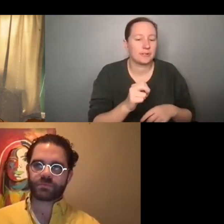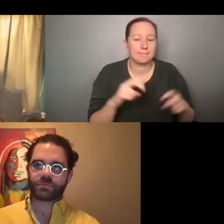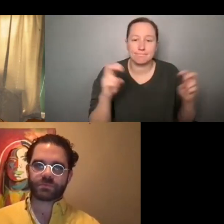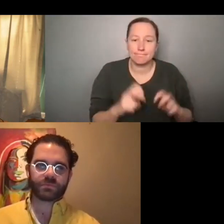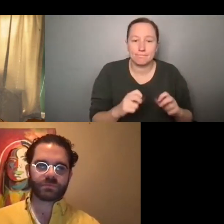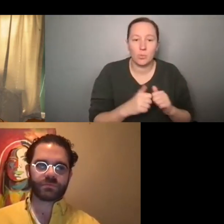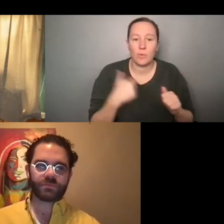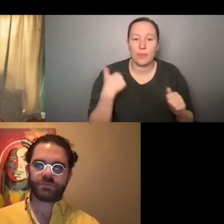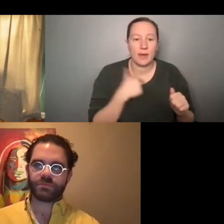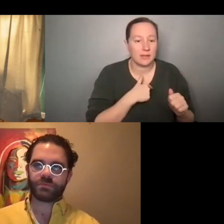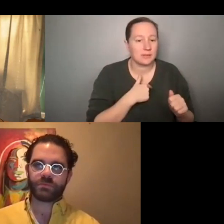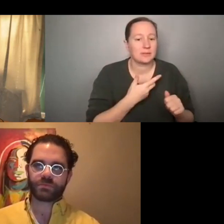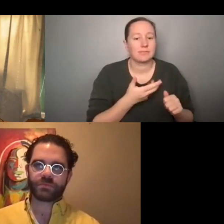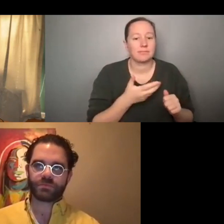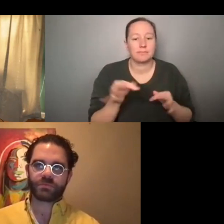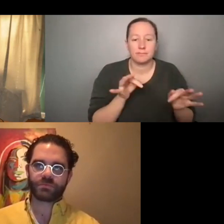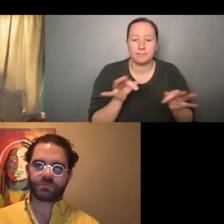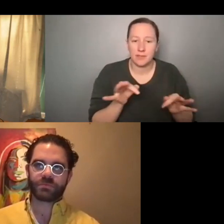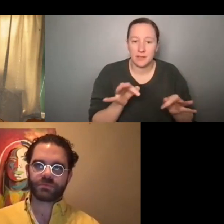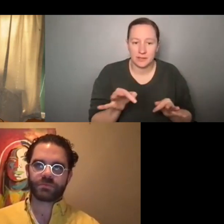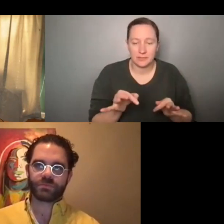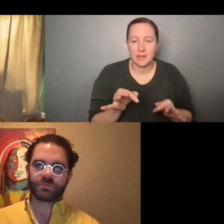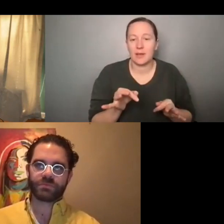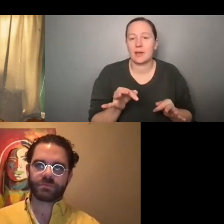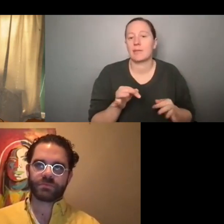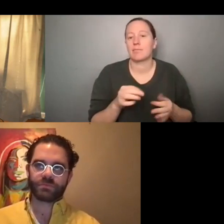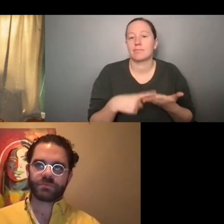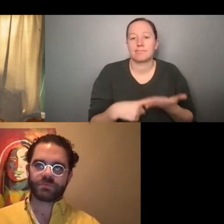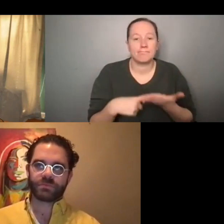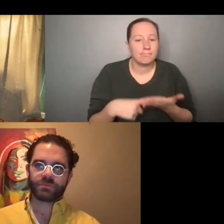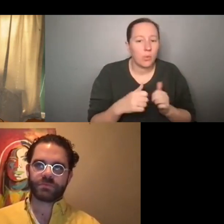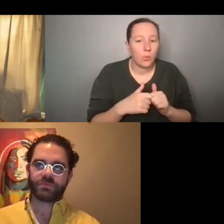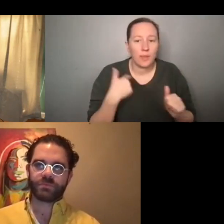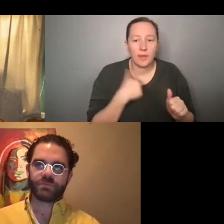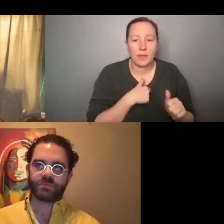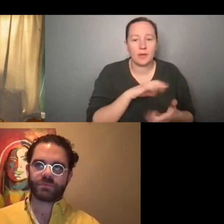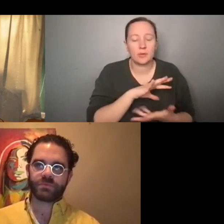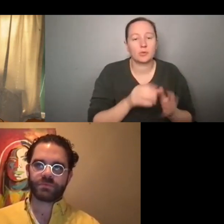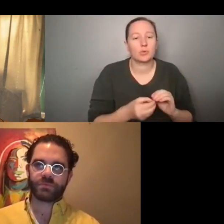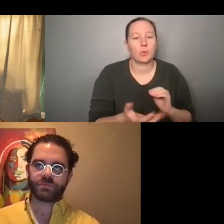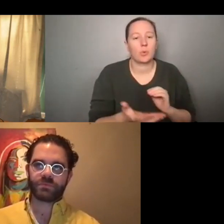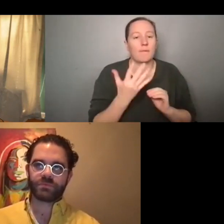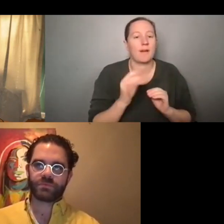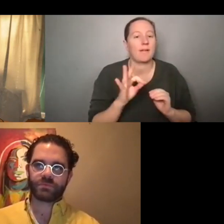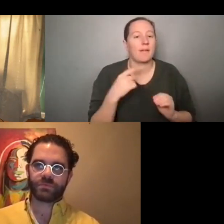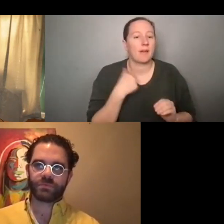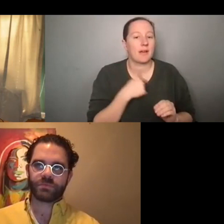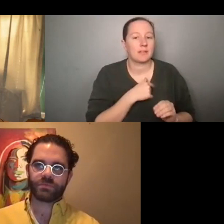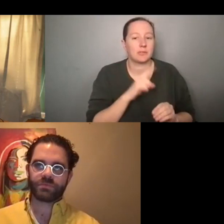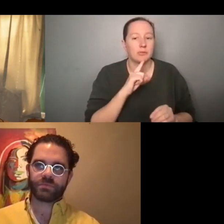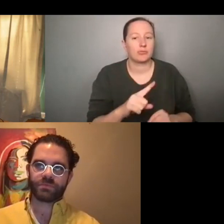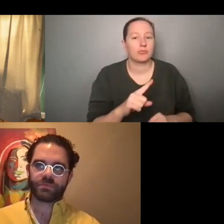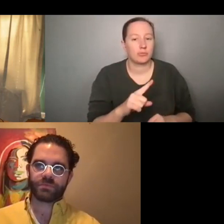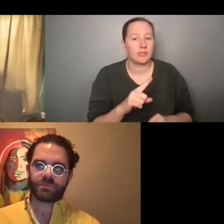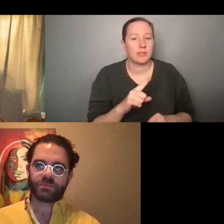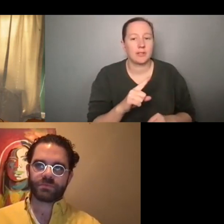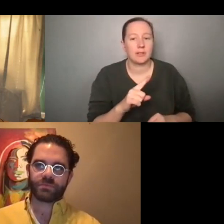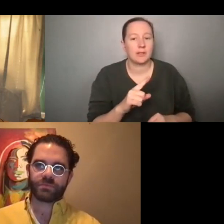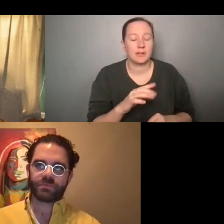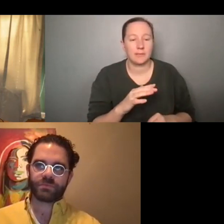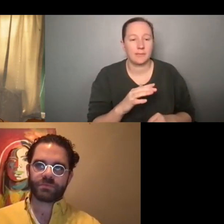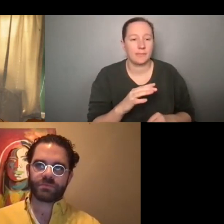us and talked with us and, you know, there's five of us. And it was just from me